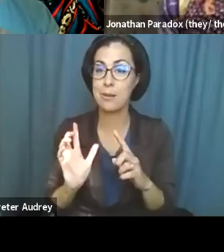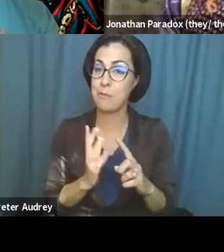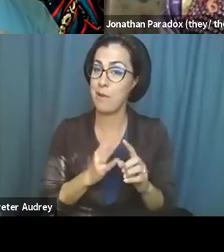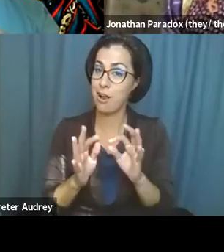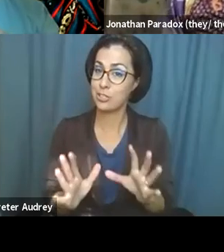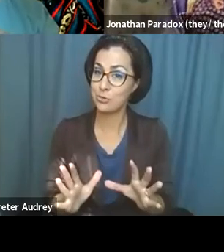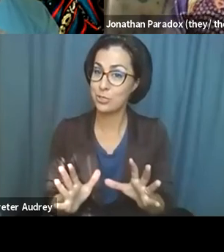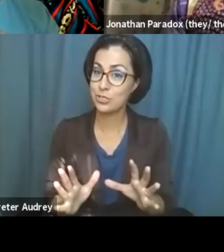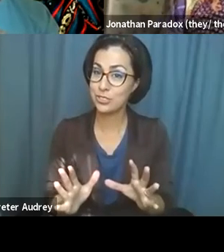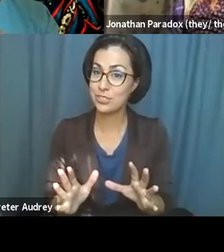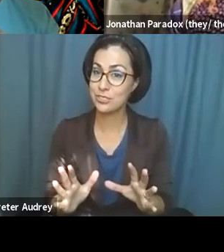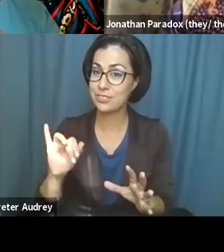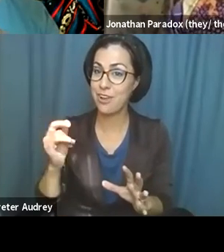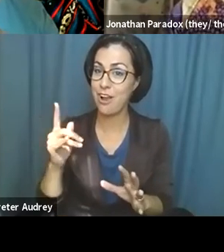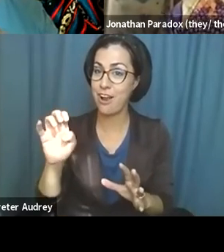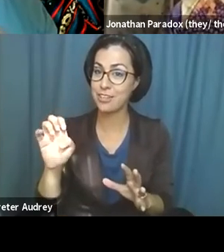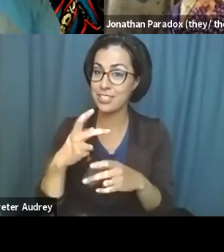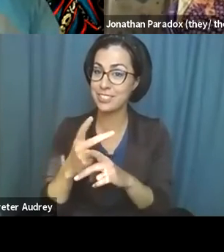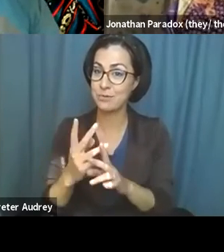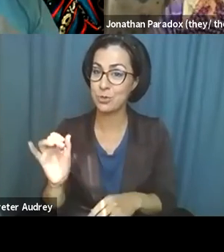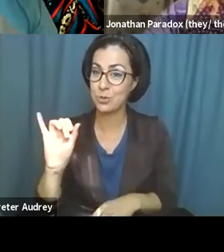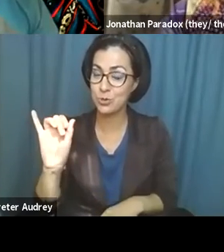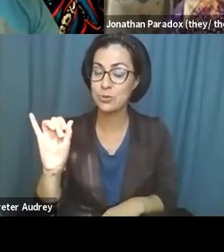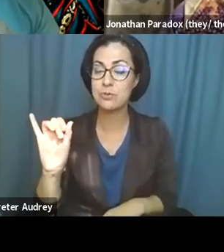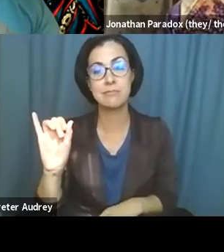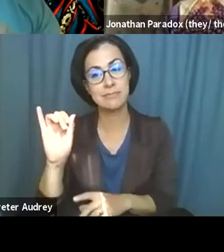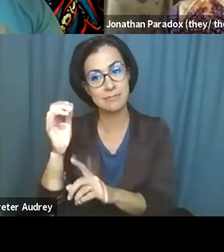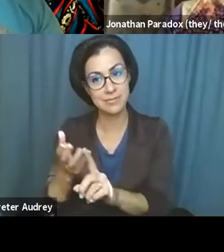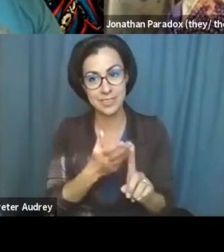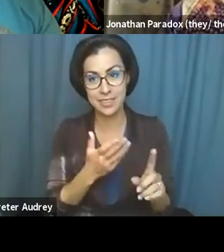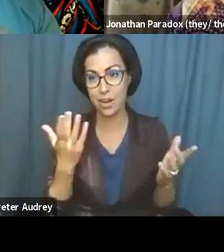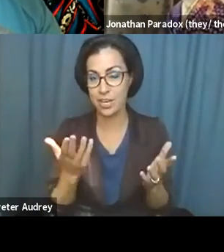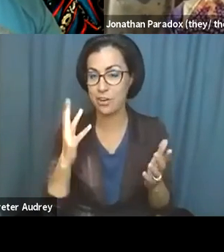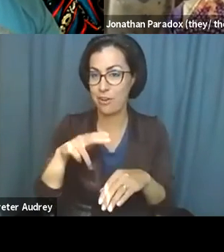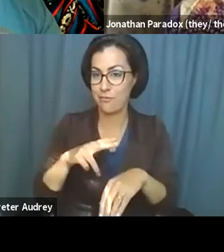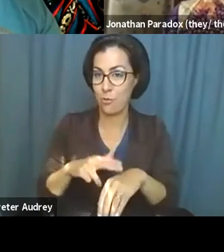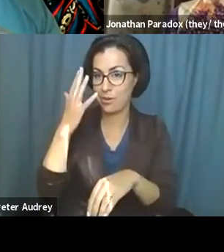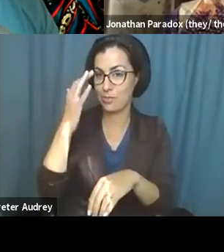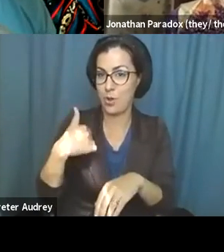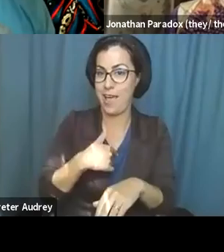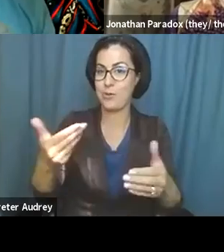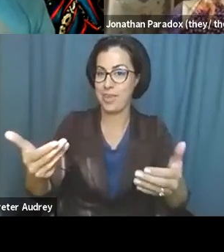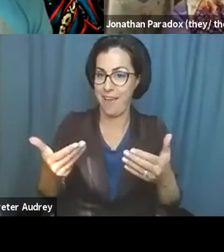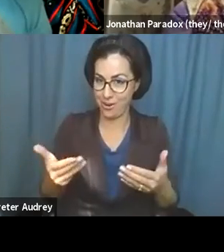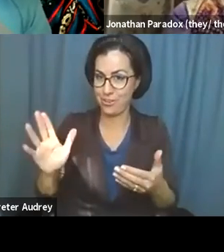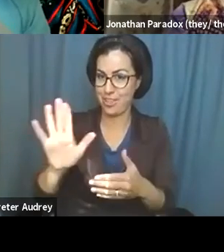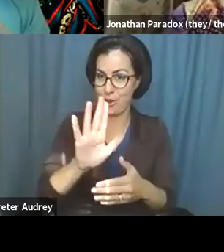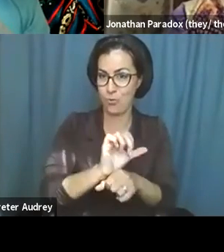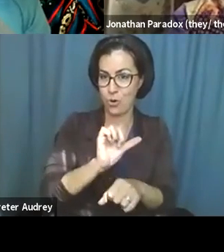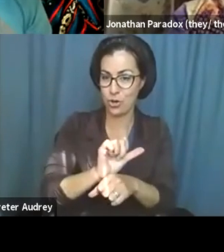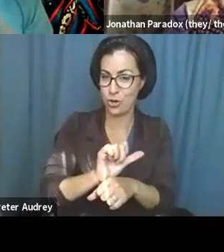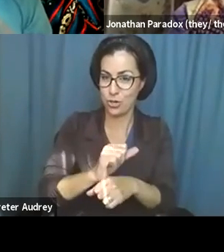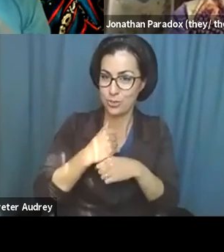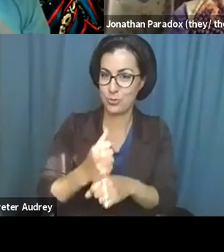interpreters are just as producers as well. Now they are of course are here because we have hired them to do labor to help make this